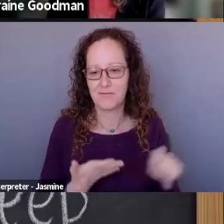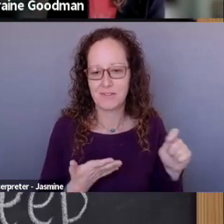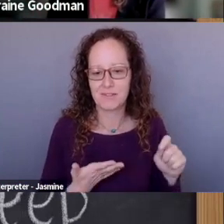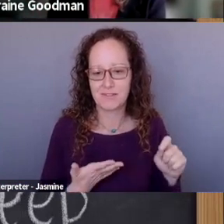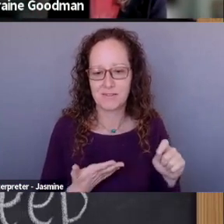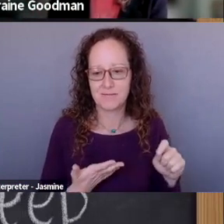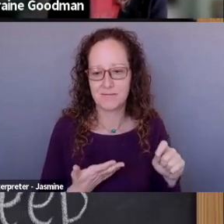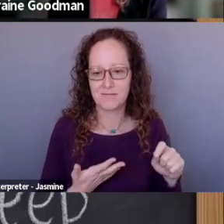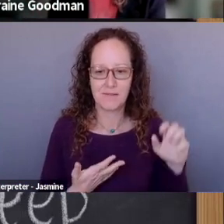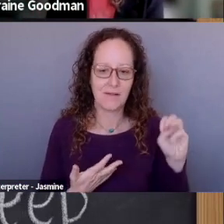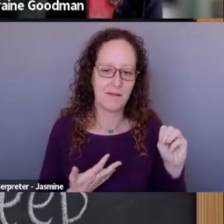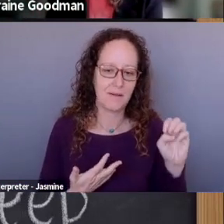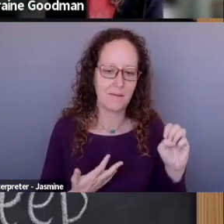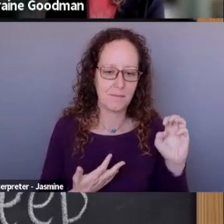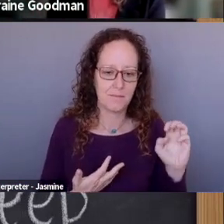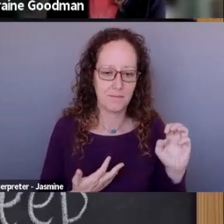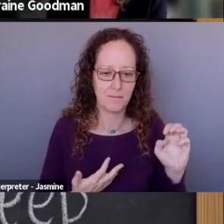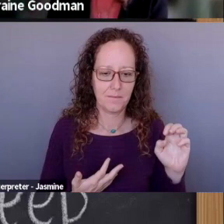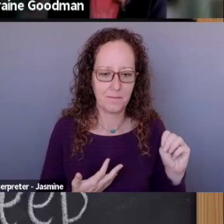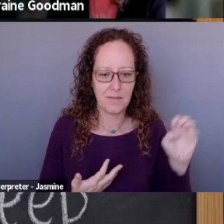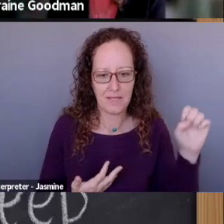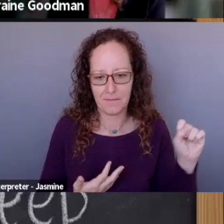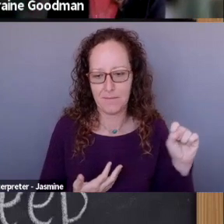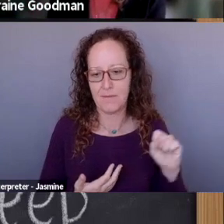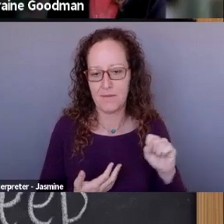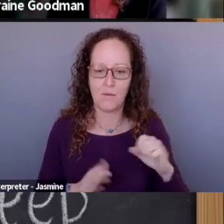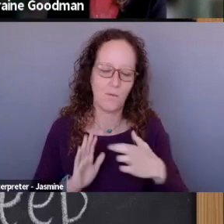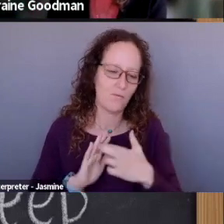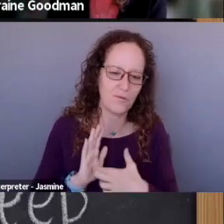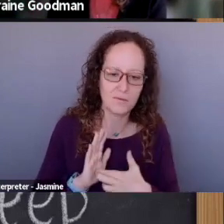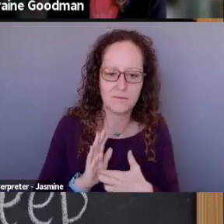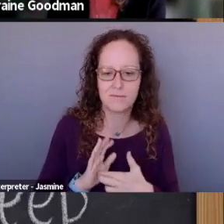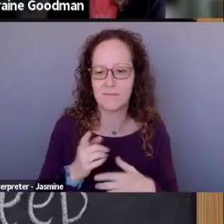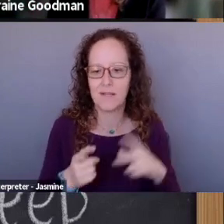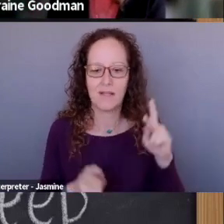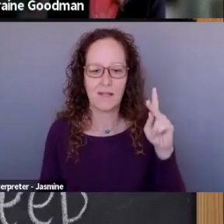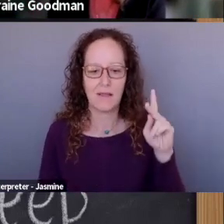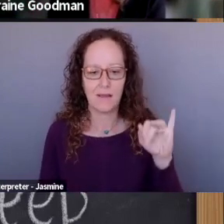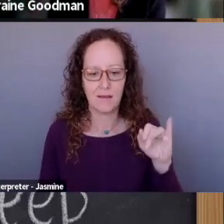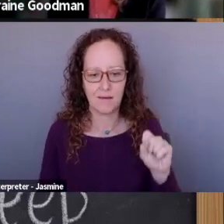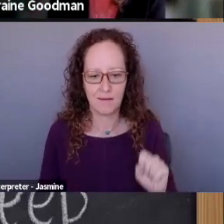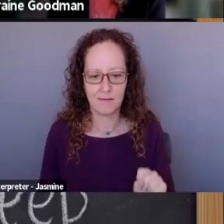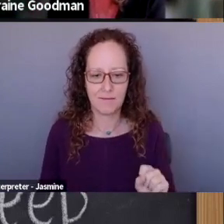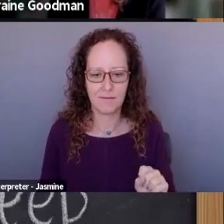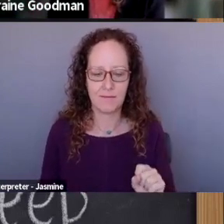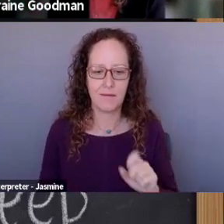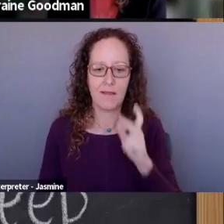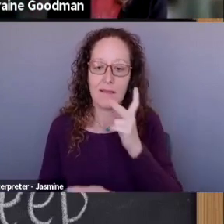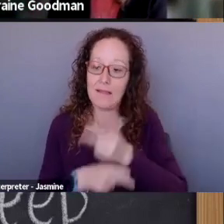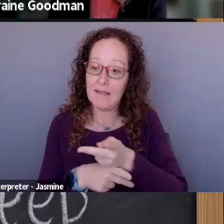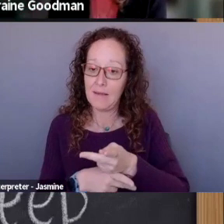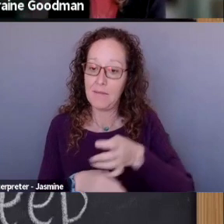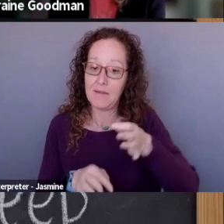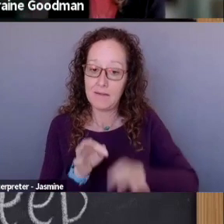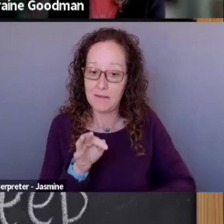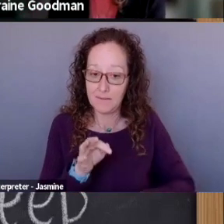memes or, or rules. It's kiss. Kiss means keep it simple,